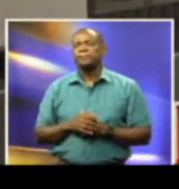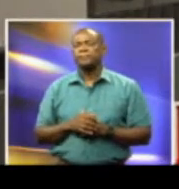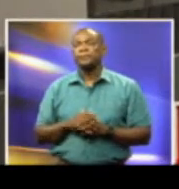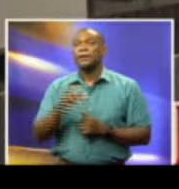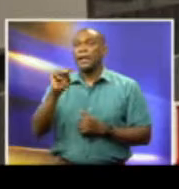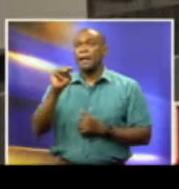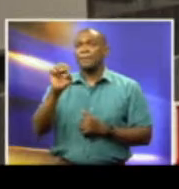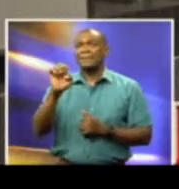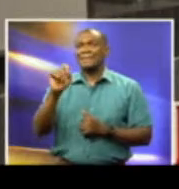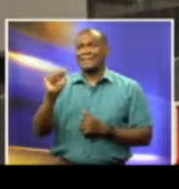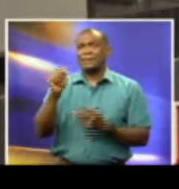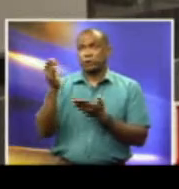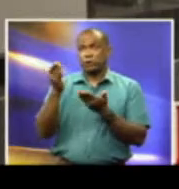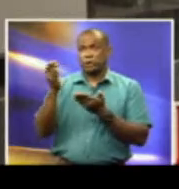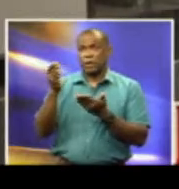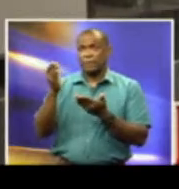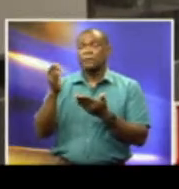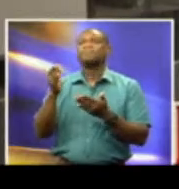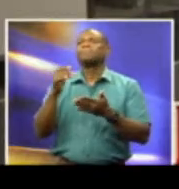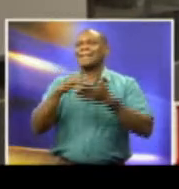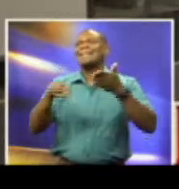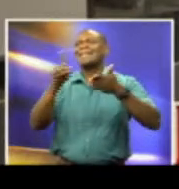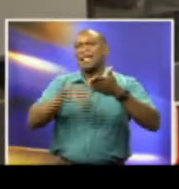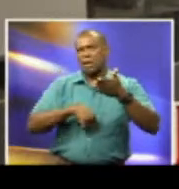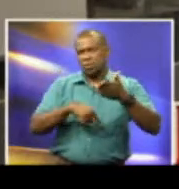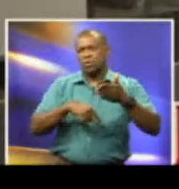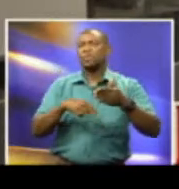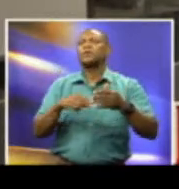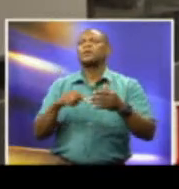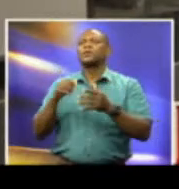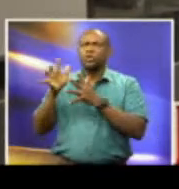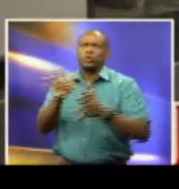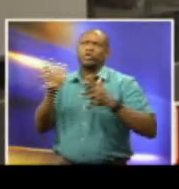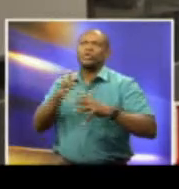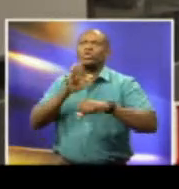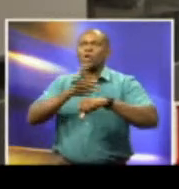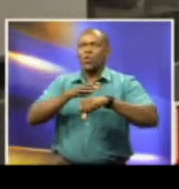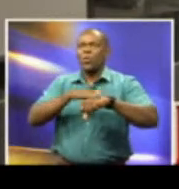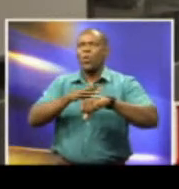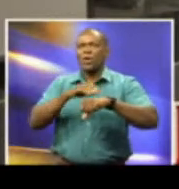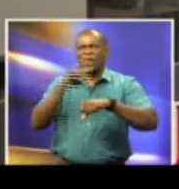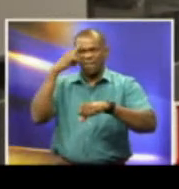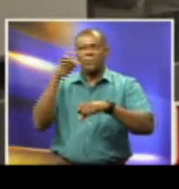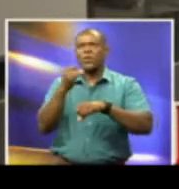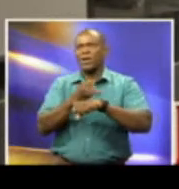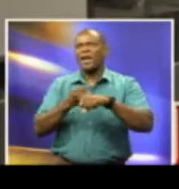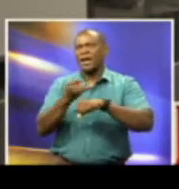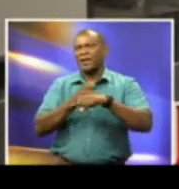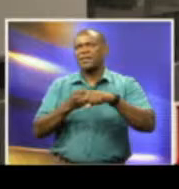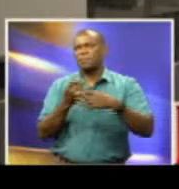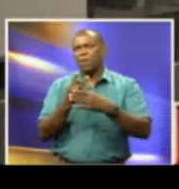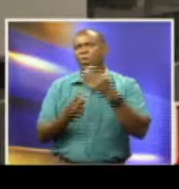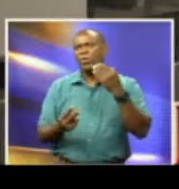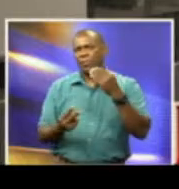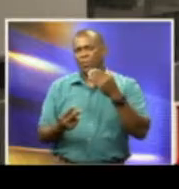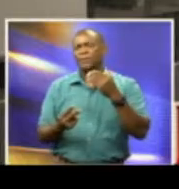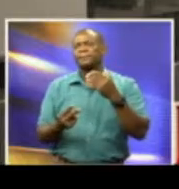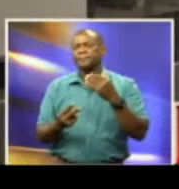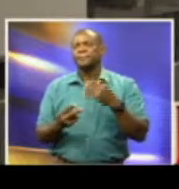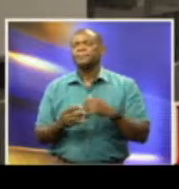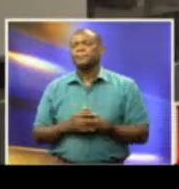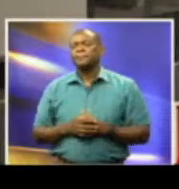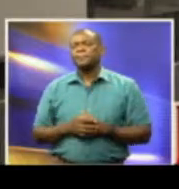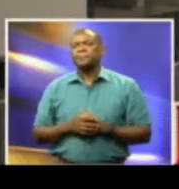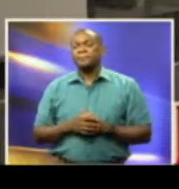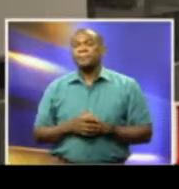has also discontinued all of its tropical storm warnings for the islands, as well as adverse weather alerts earlier today.